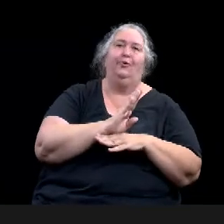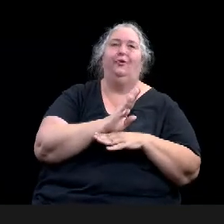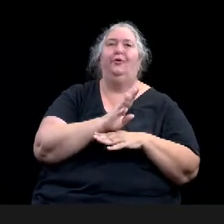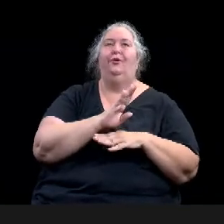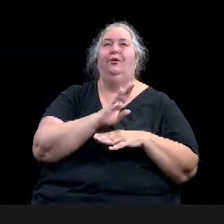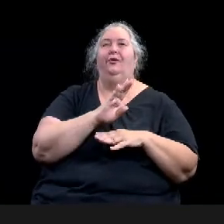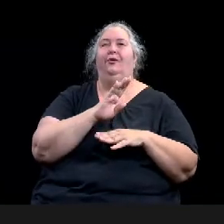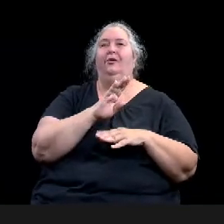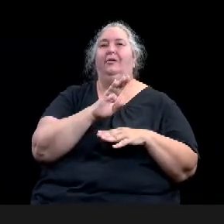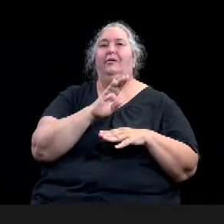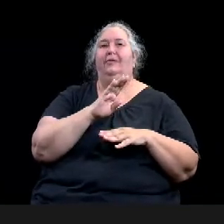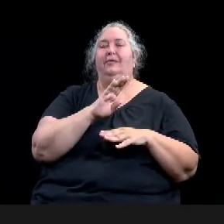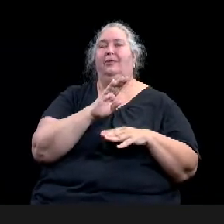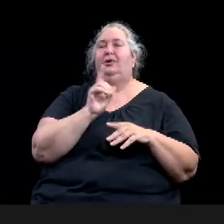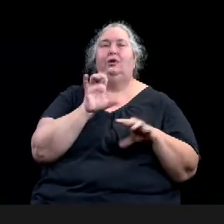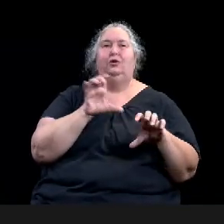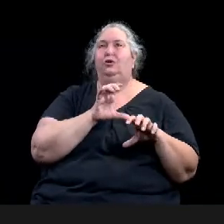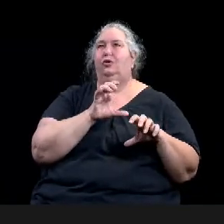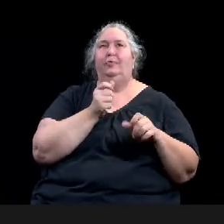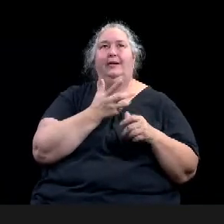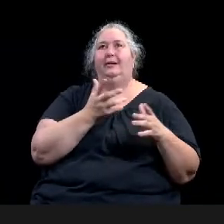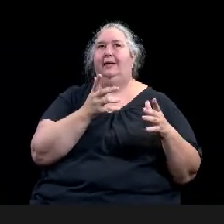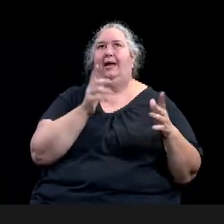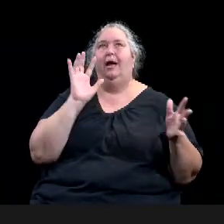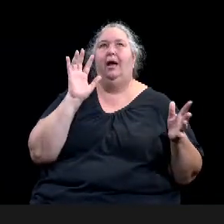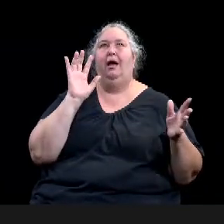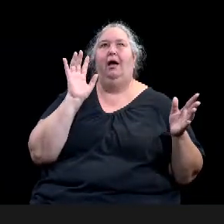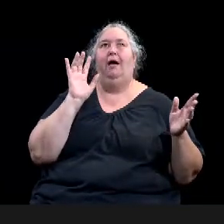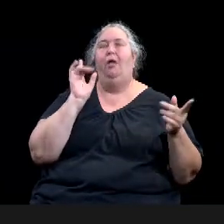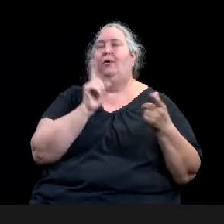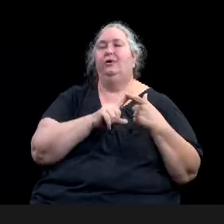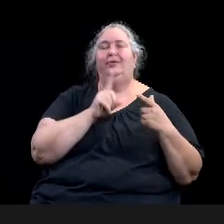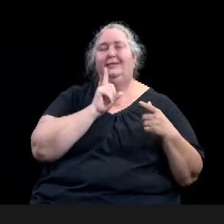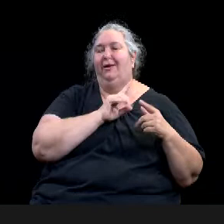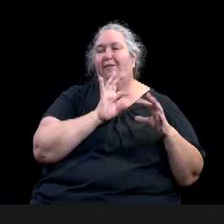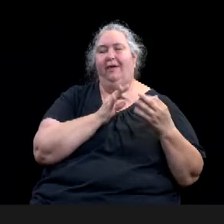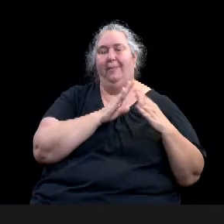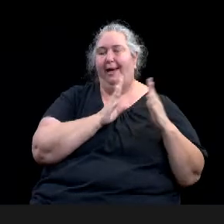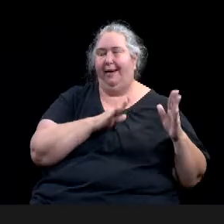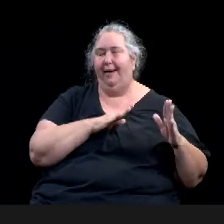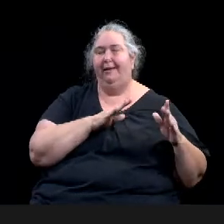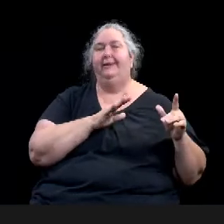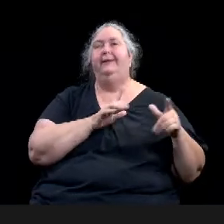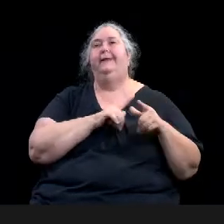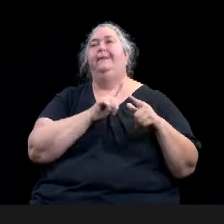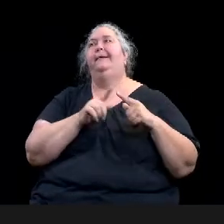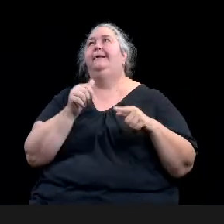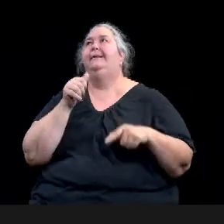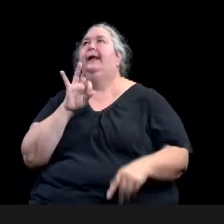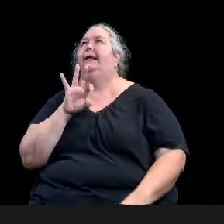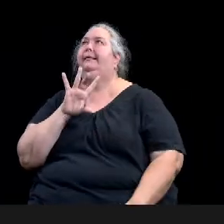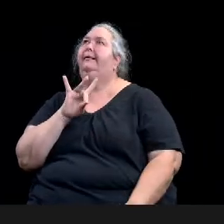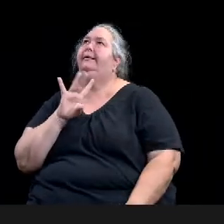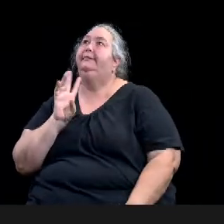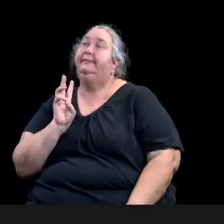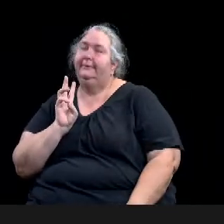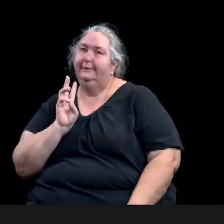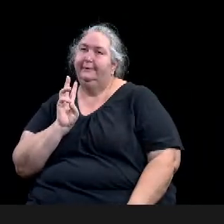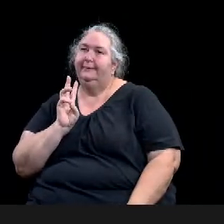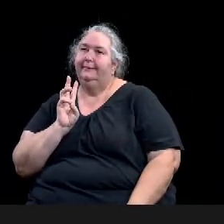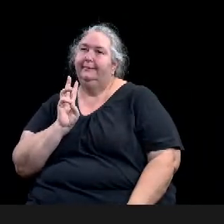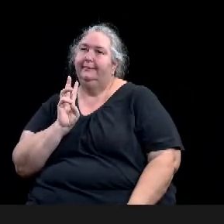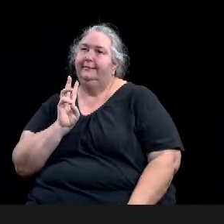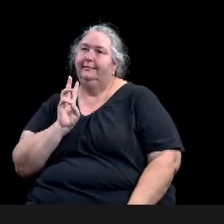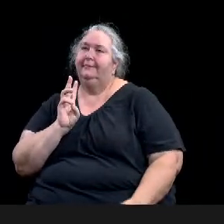1986, um, um, the city adopted a new zoning ordinance, um, that went more to use based